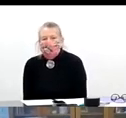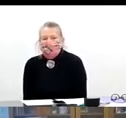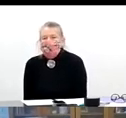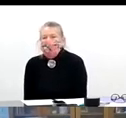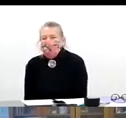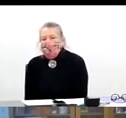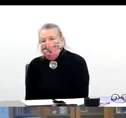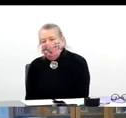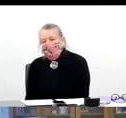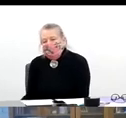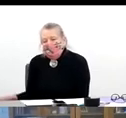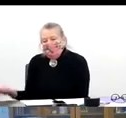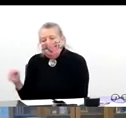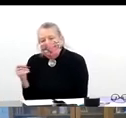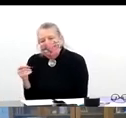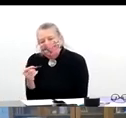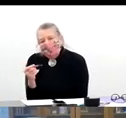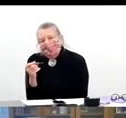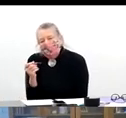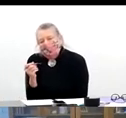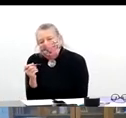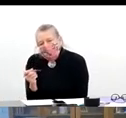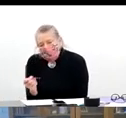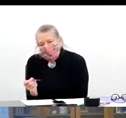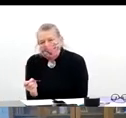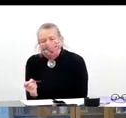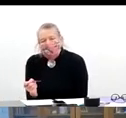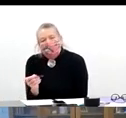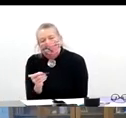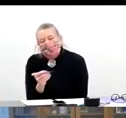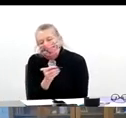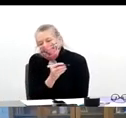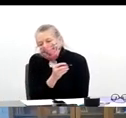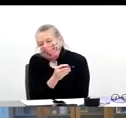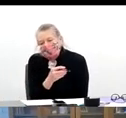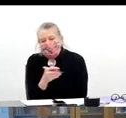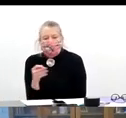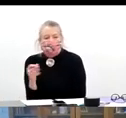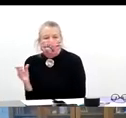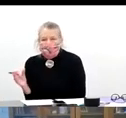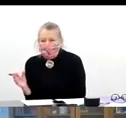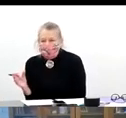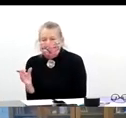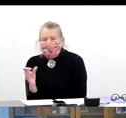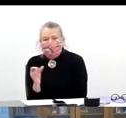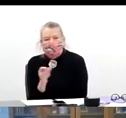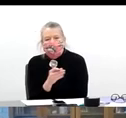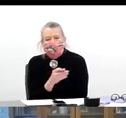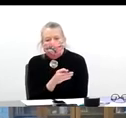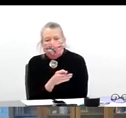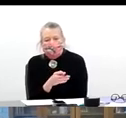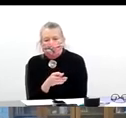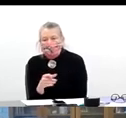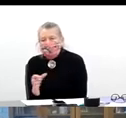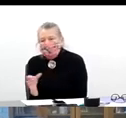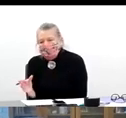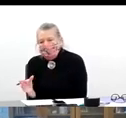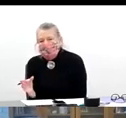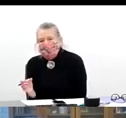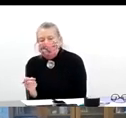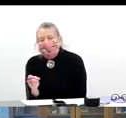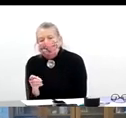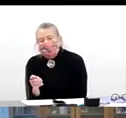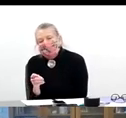the secretary's response as well. What research, you know, NIH has a lot of initiatives and, and Dr. Ming